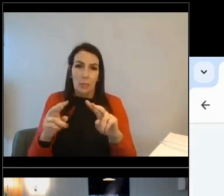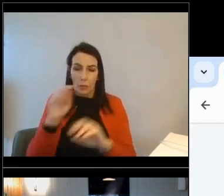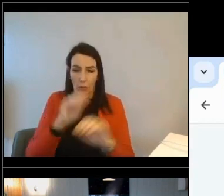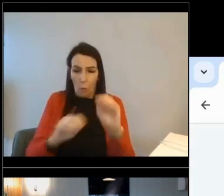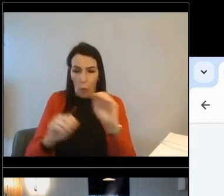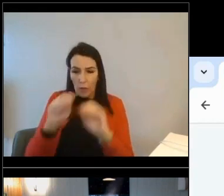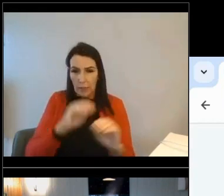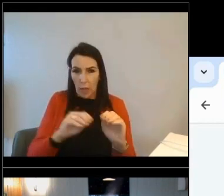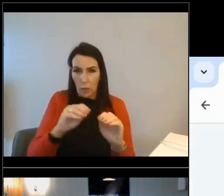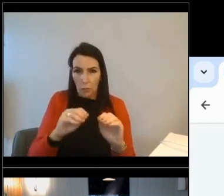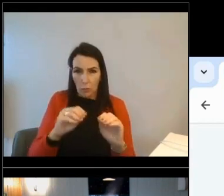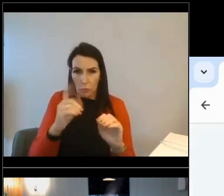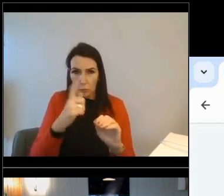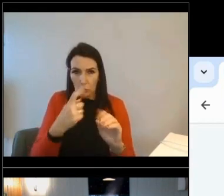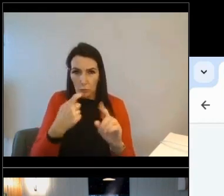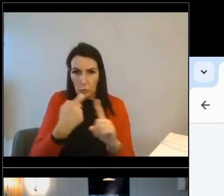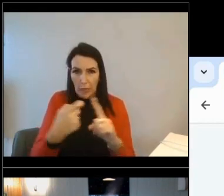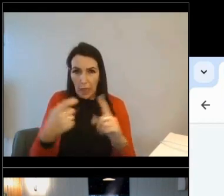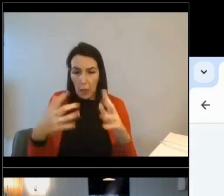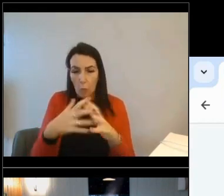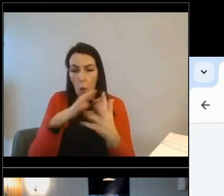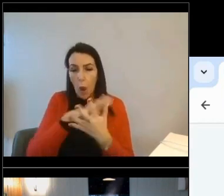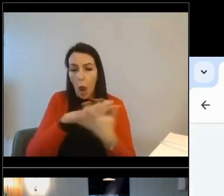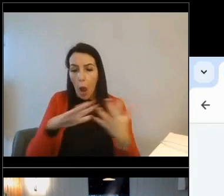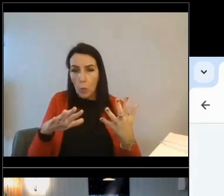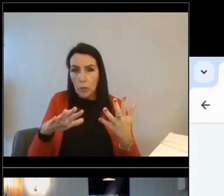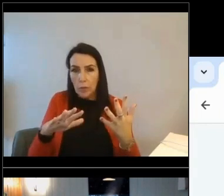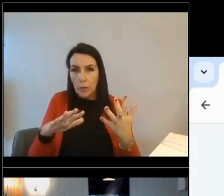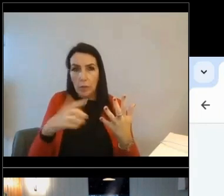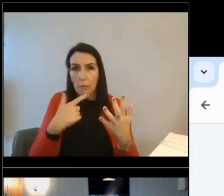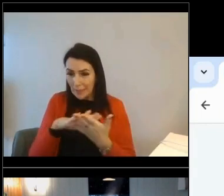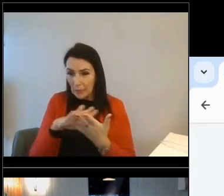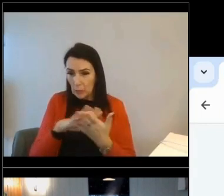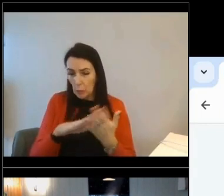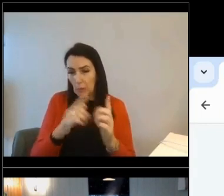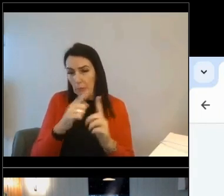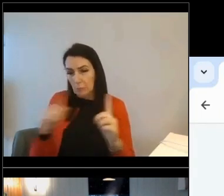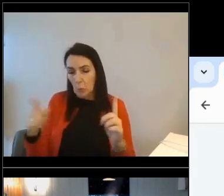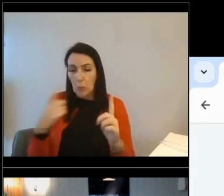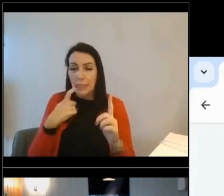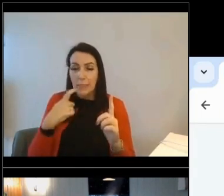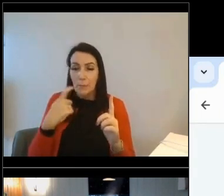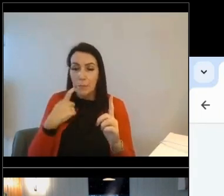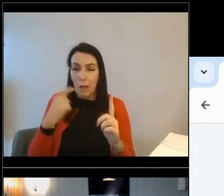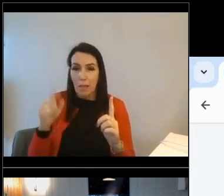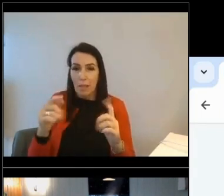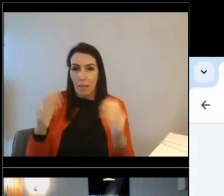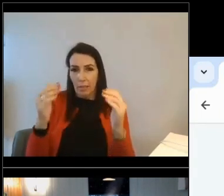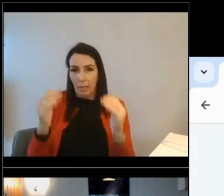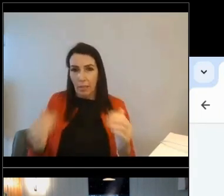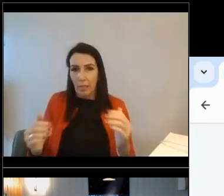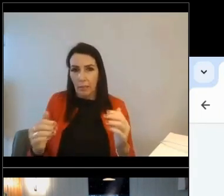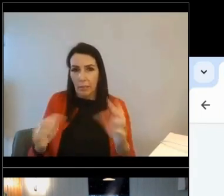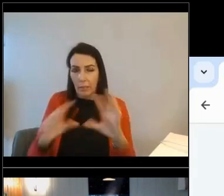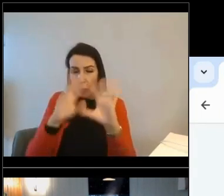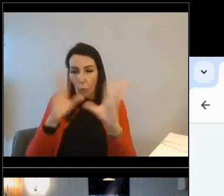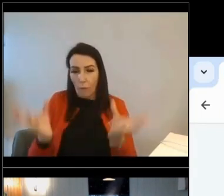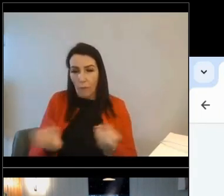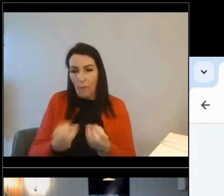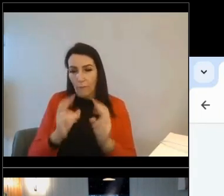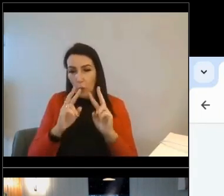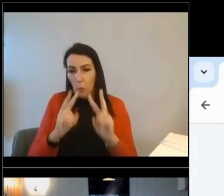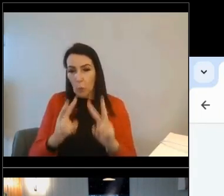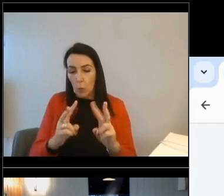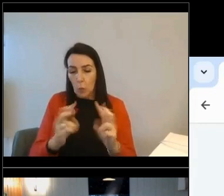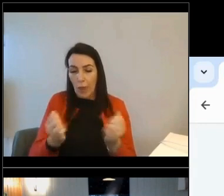in the real world, because people just simply don't really understand that still. We've given a bit of an overview as to what the energy usage